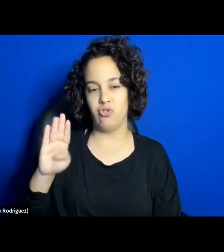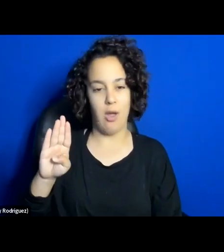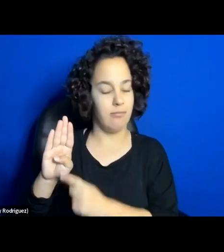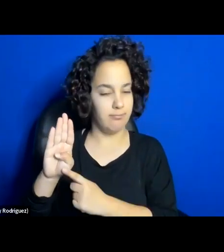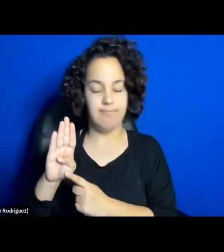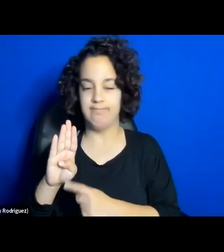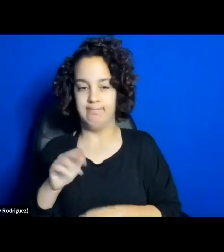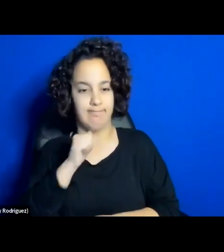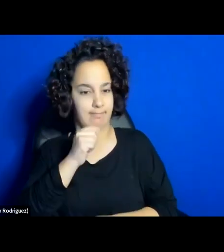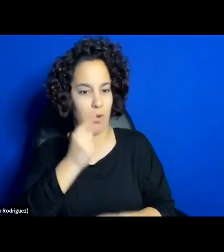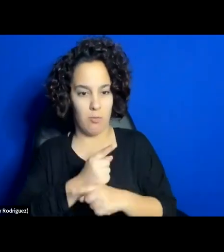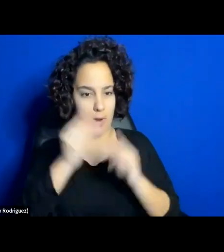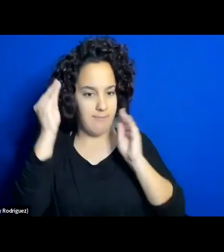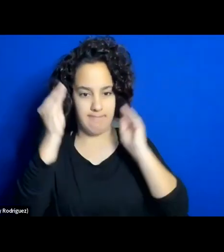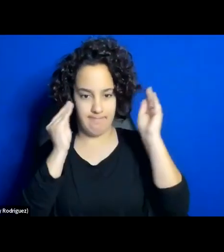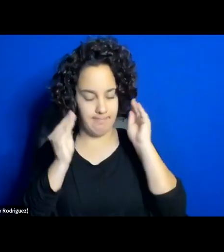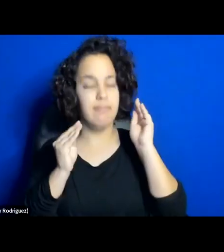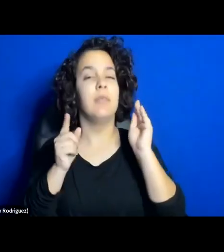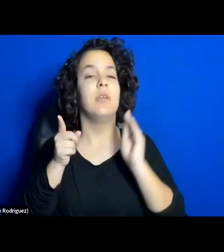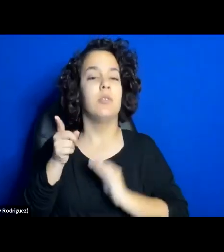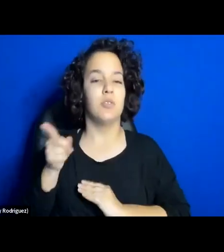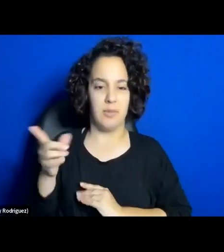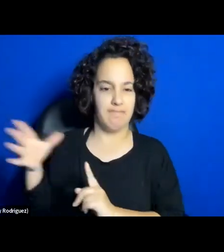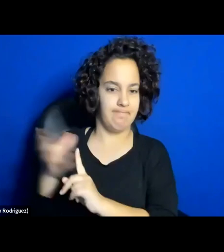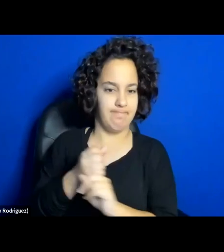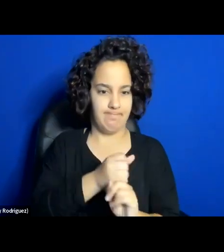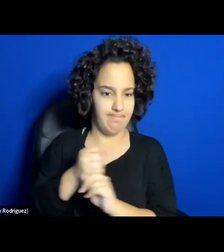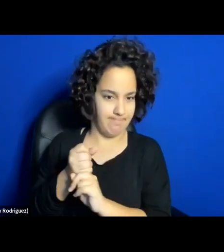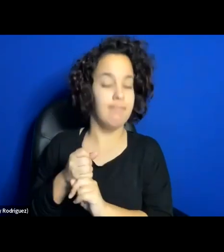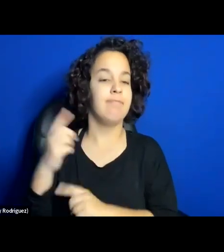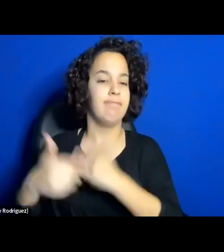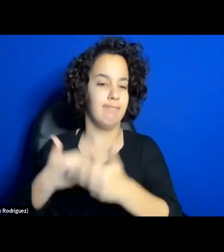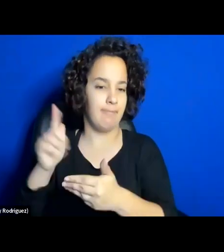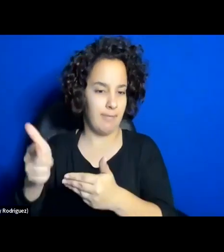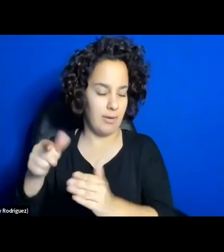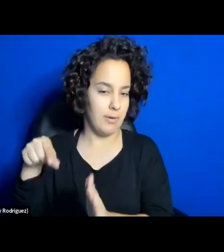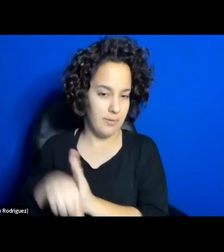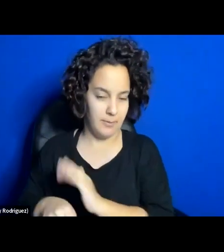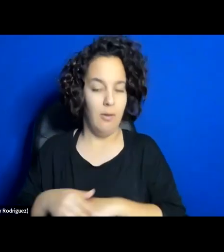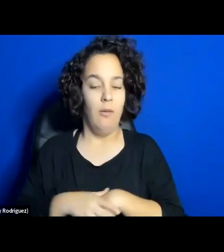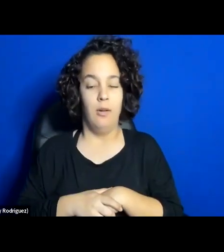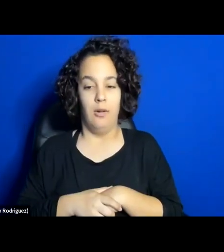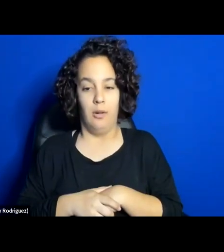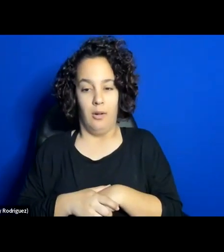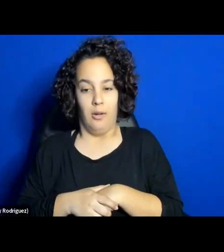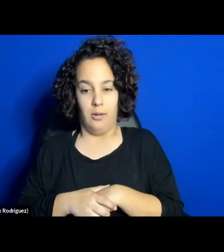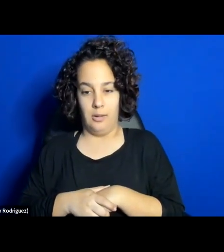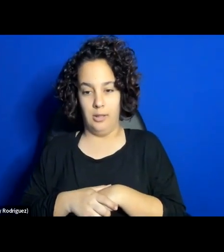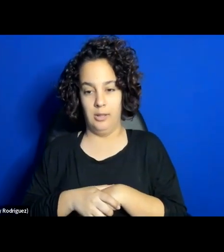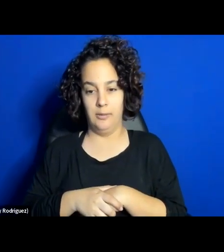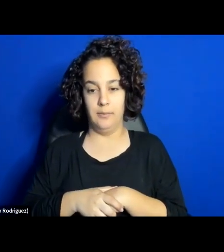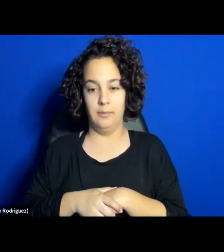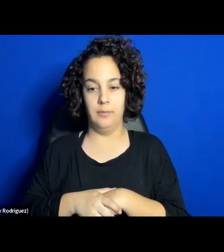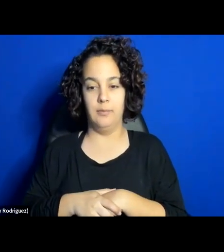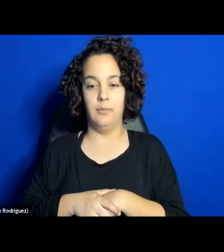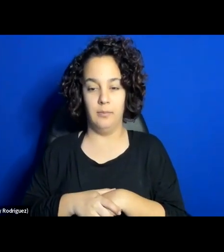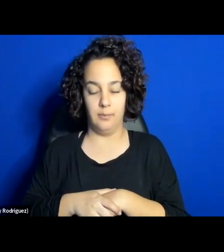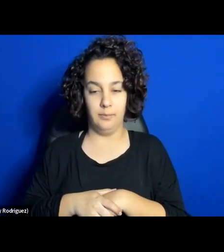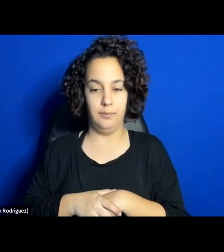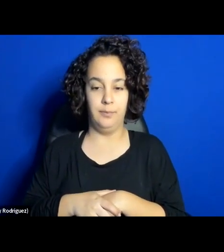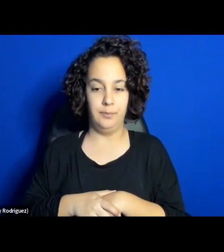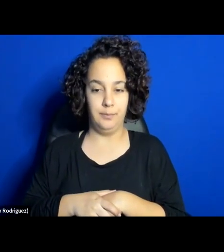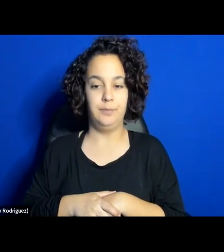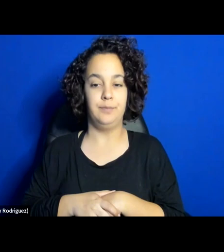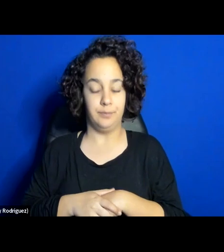uprising since the 1979 revolution. Borrowing the Kurdish slogan, Jeanne Jeanne Azadi, the